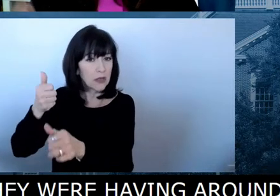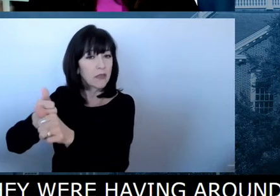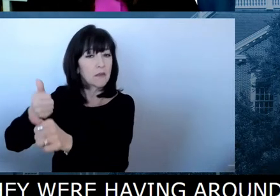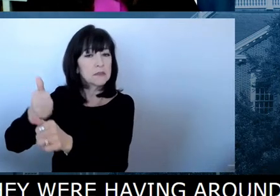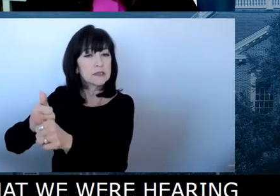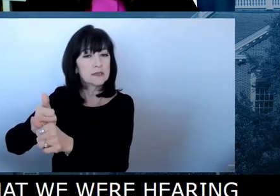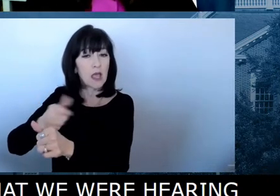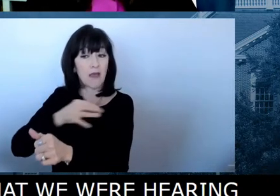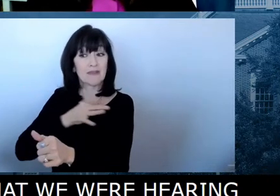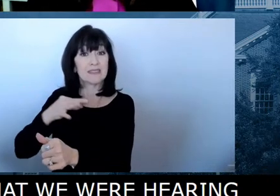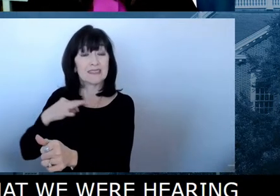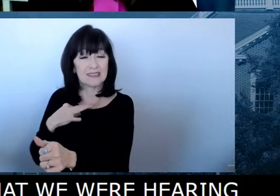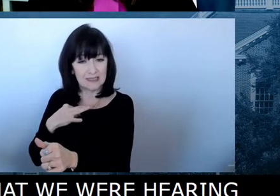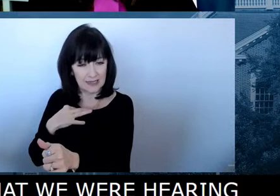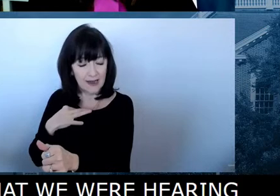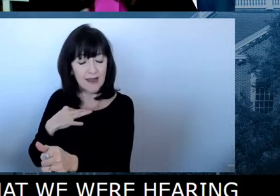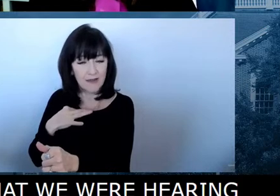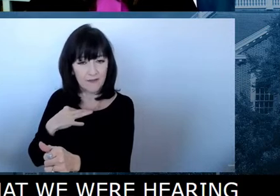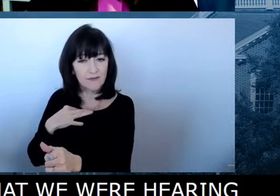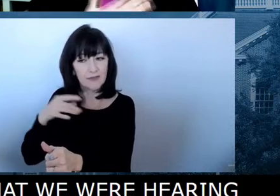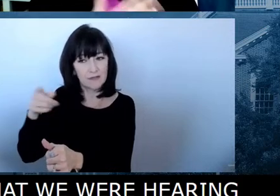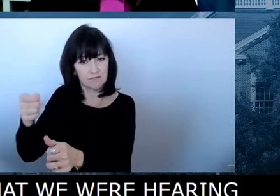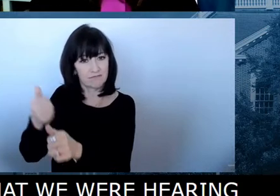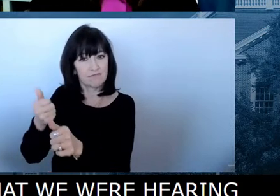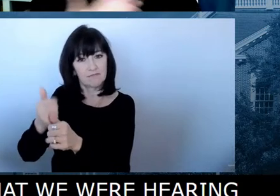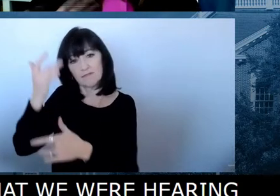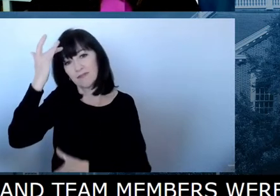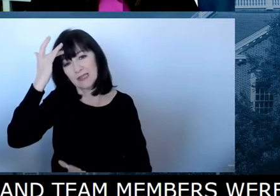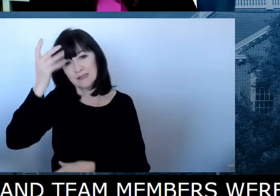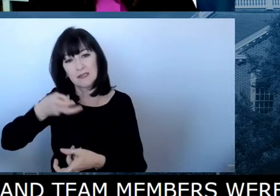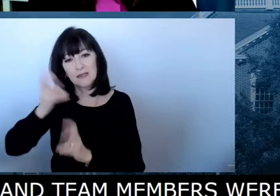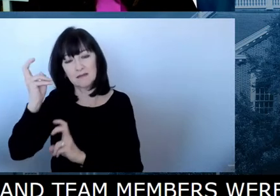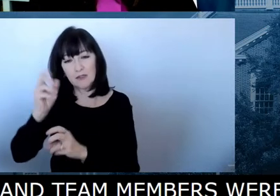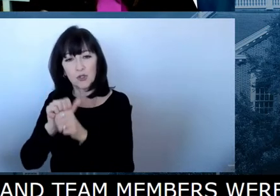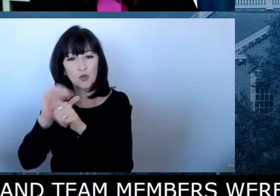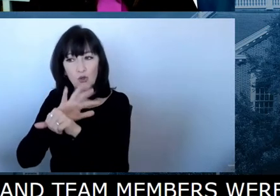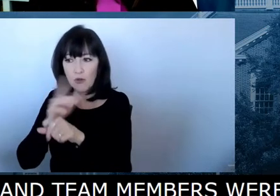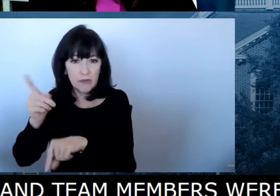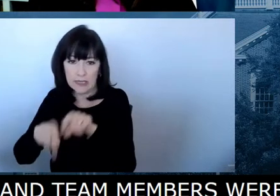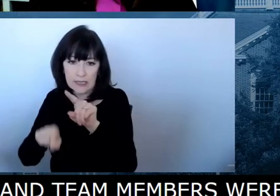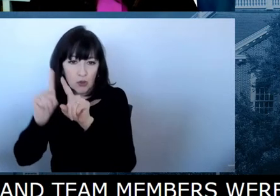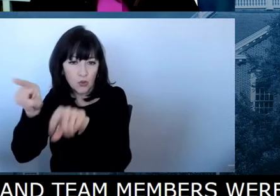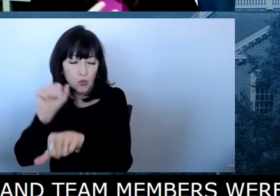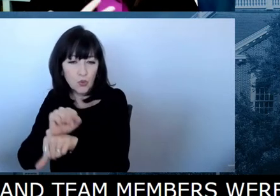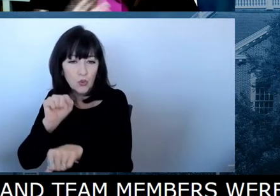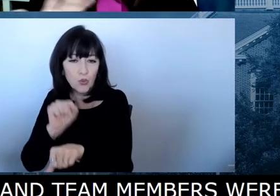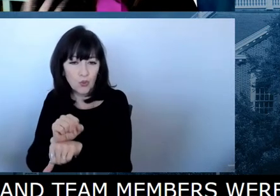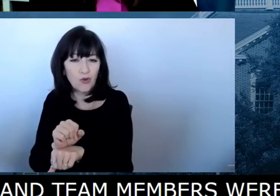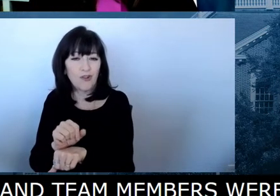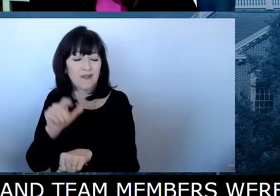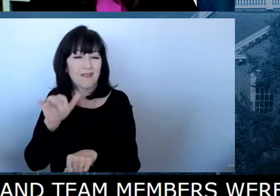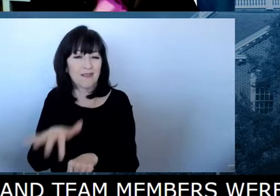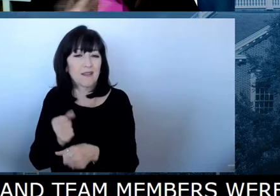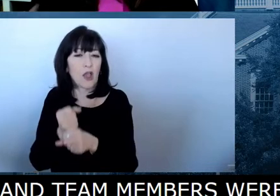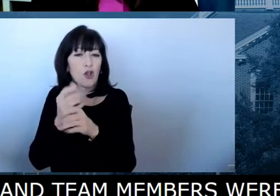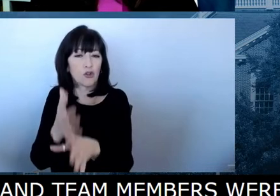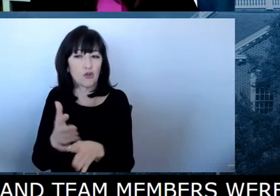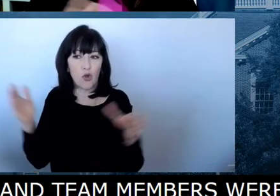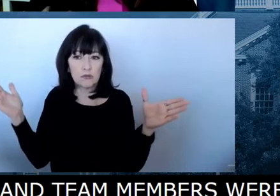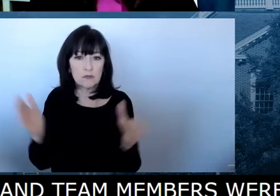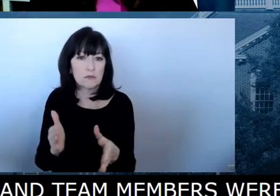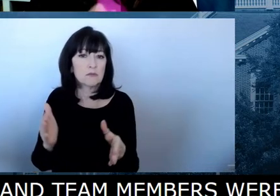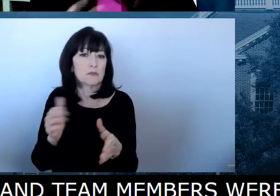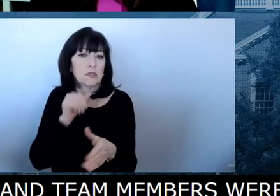wasn't a physical bed available for somebody, but it was, do they have the, the personnel, um, the clinicians, the